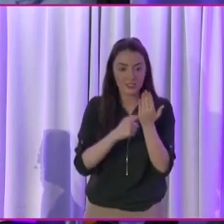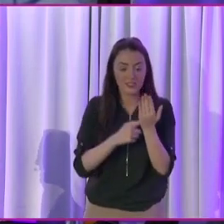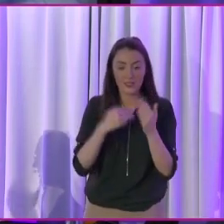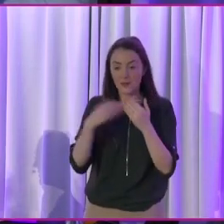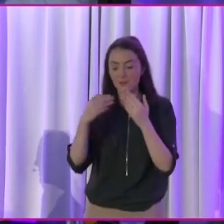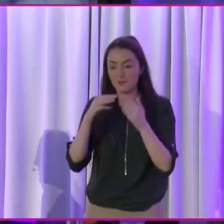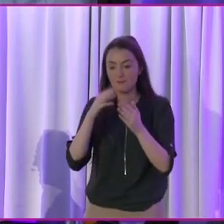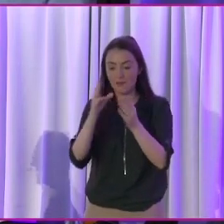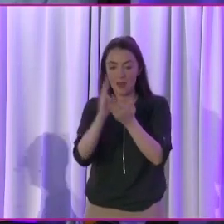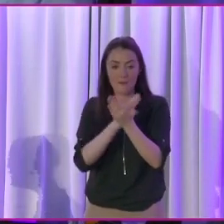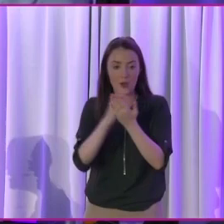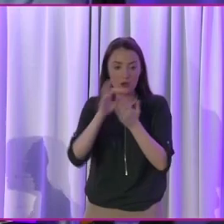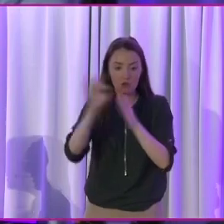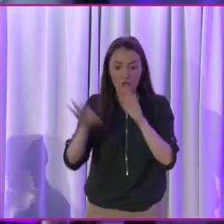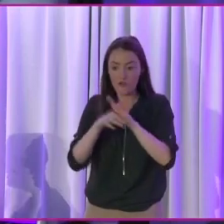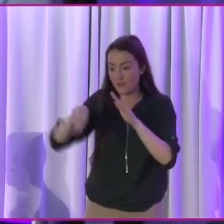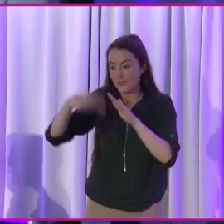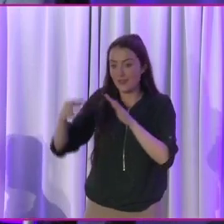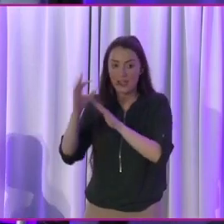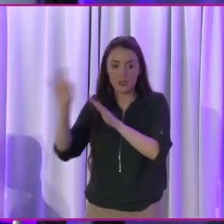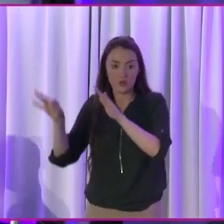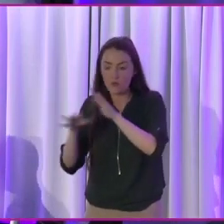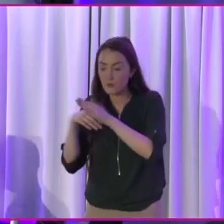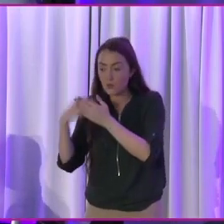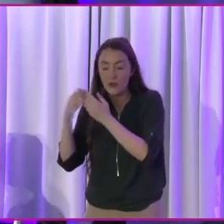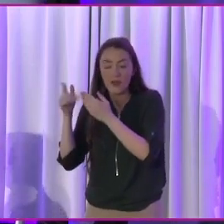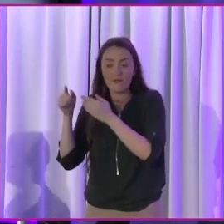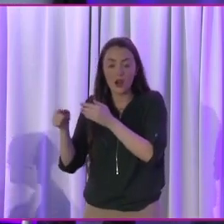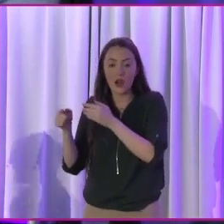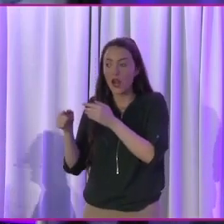forward, next government, whoever that's going to be. I don't know, I'm not involved in it.